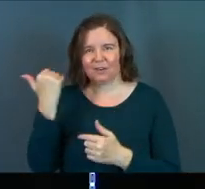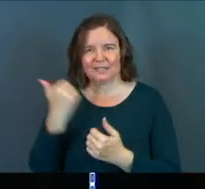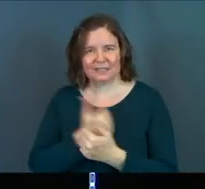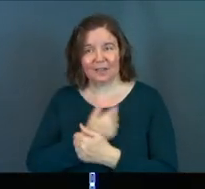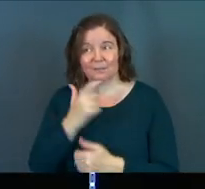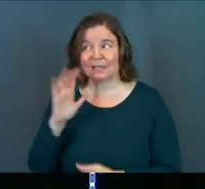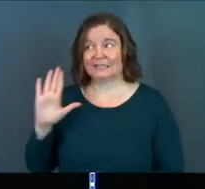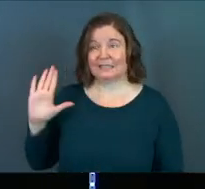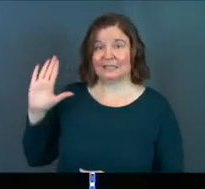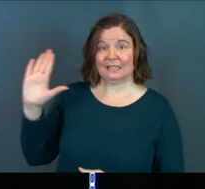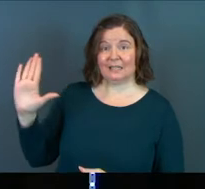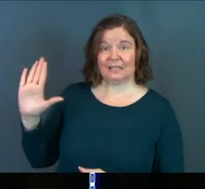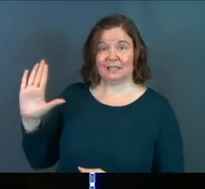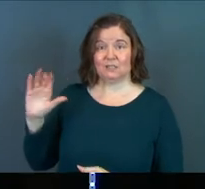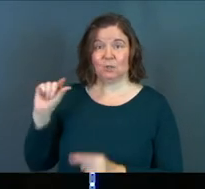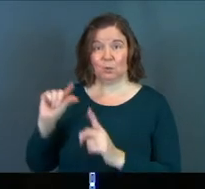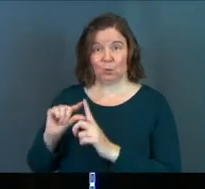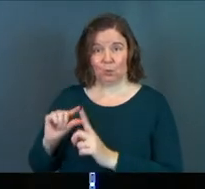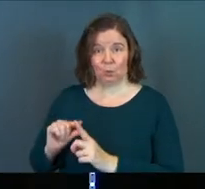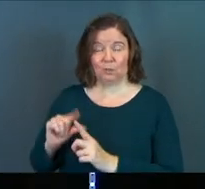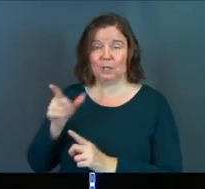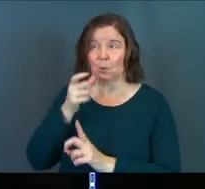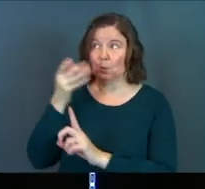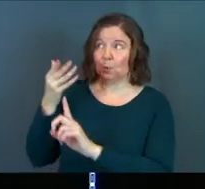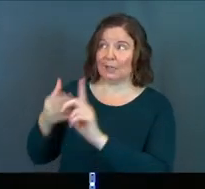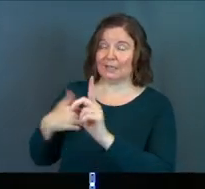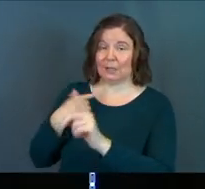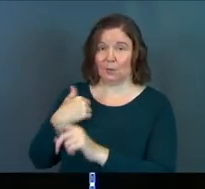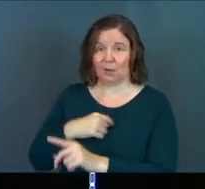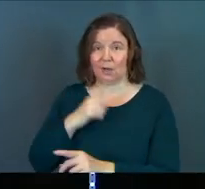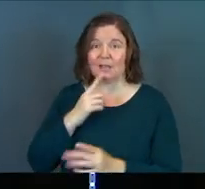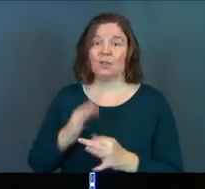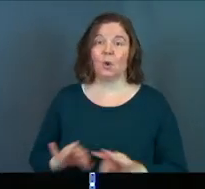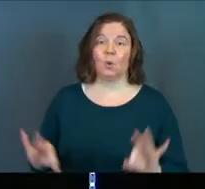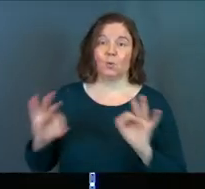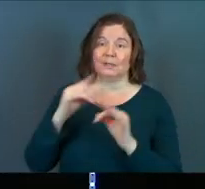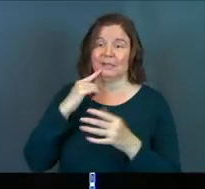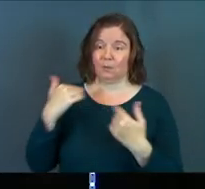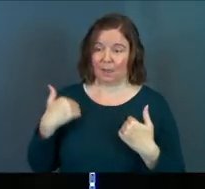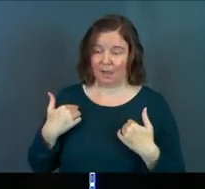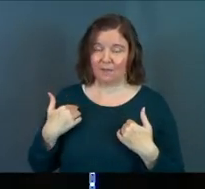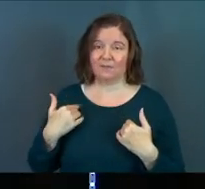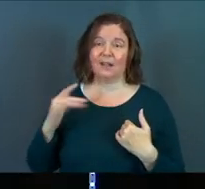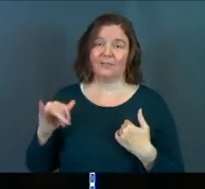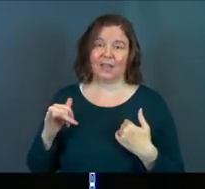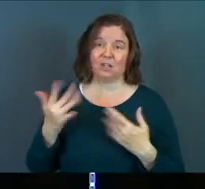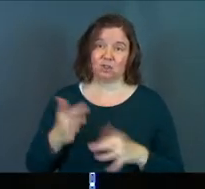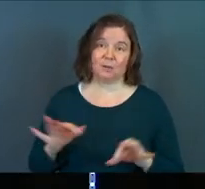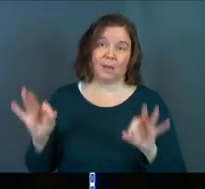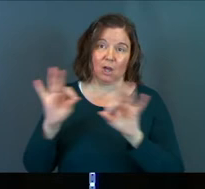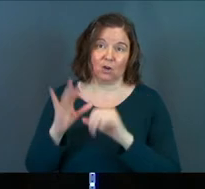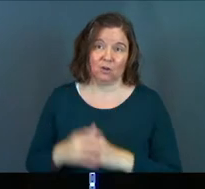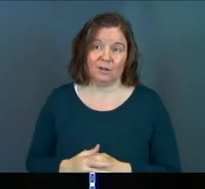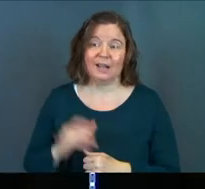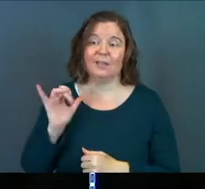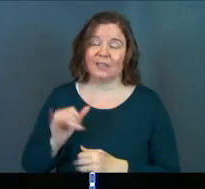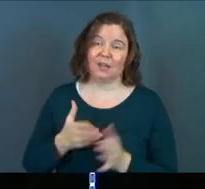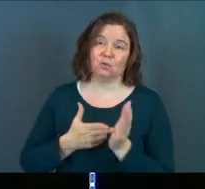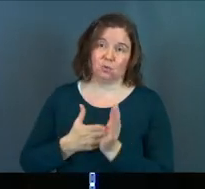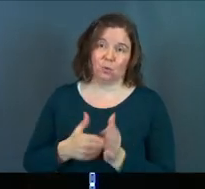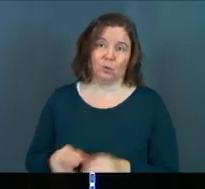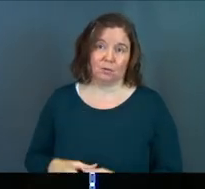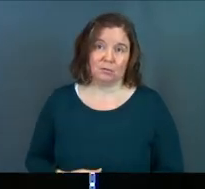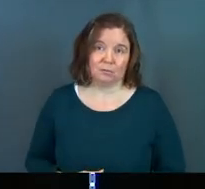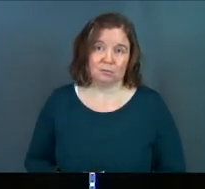because it is his words. It is who he says we are. It's the worth that he says we have that should matter. That's the